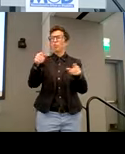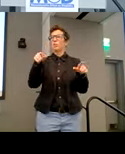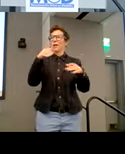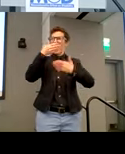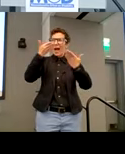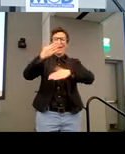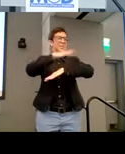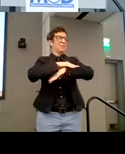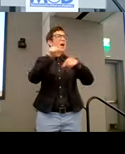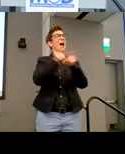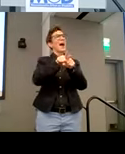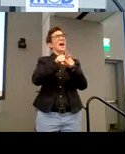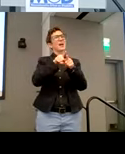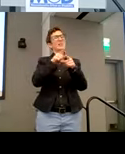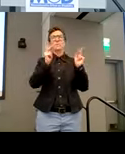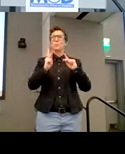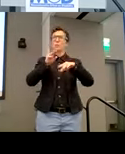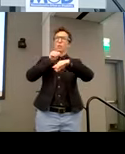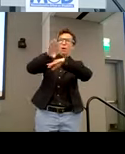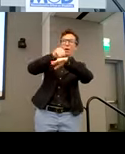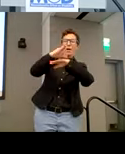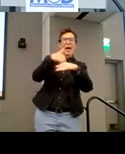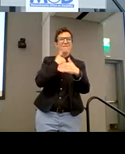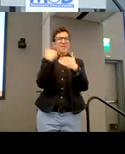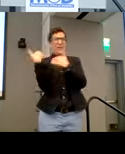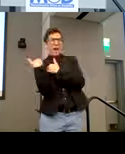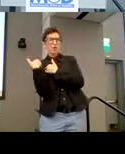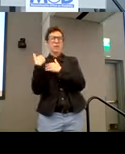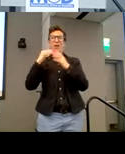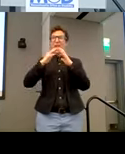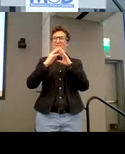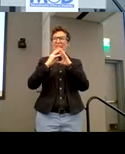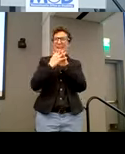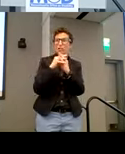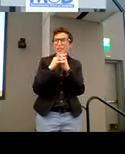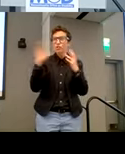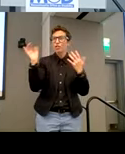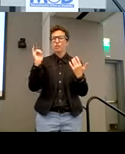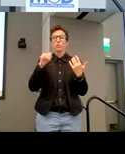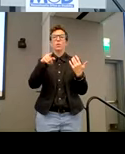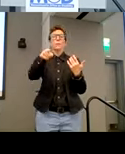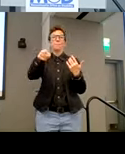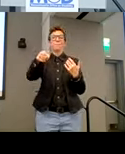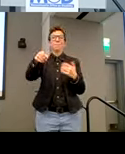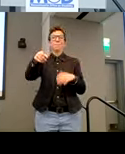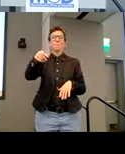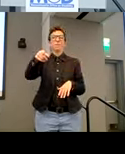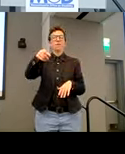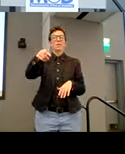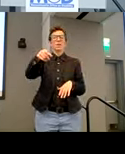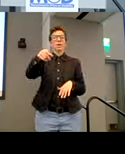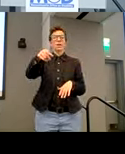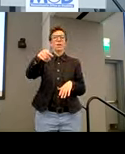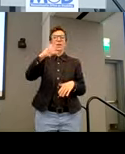makers, with input, with accountability, intersectionality. I illustrated this with a picture from a